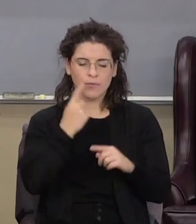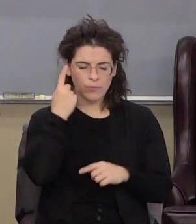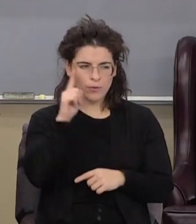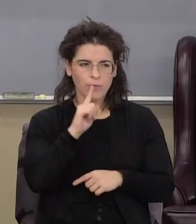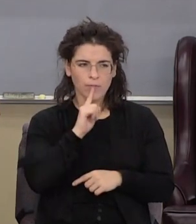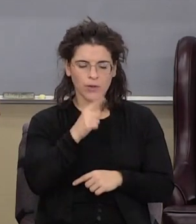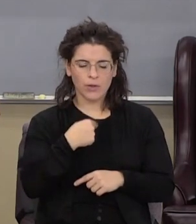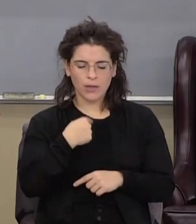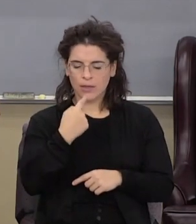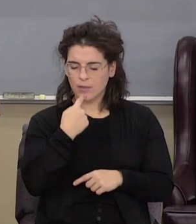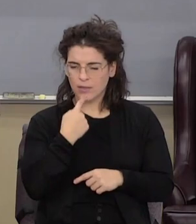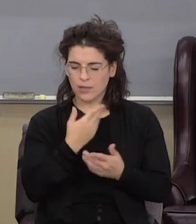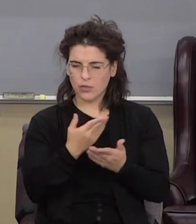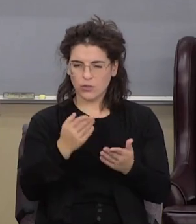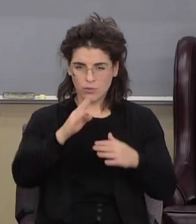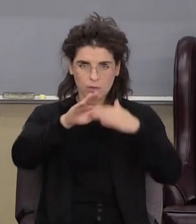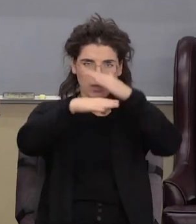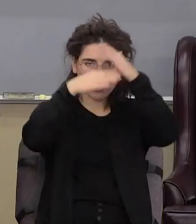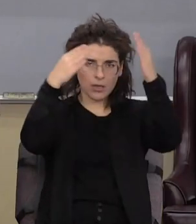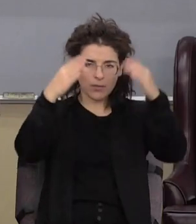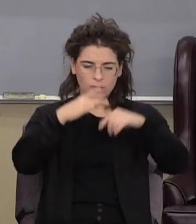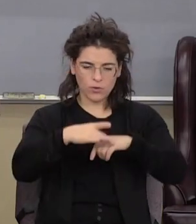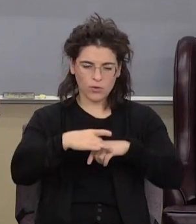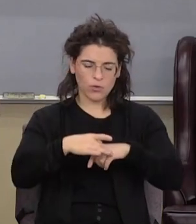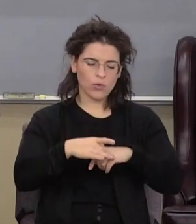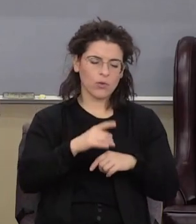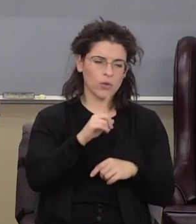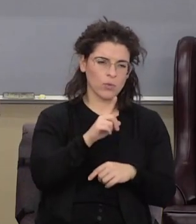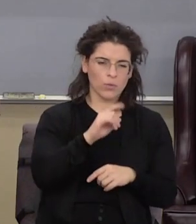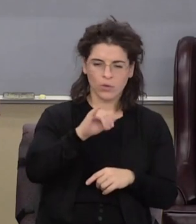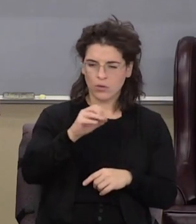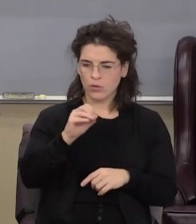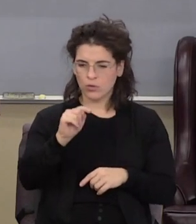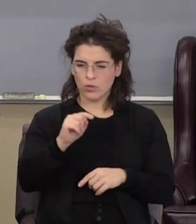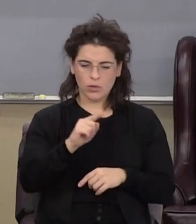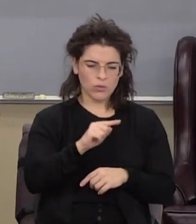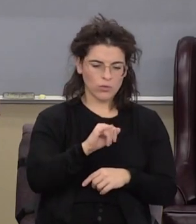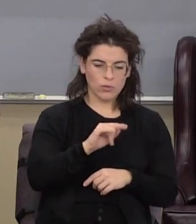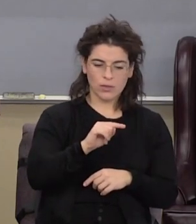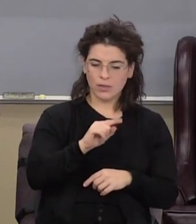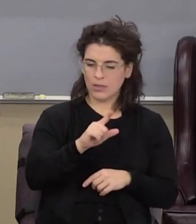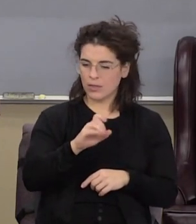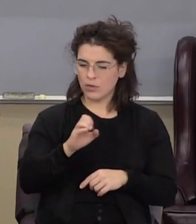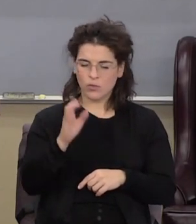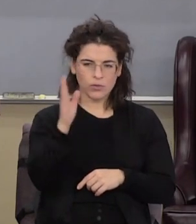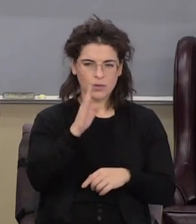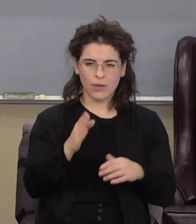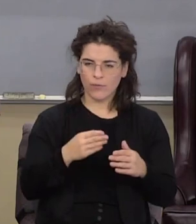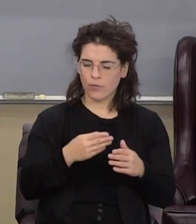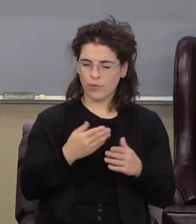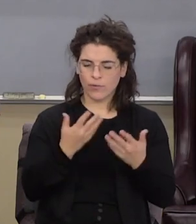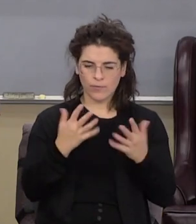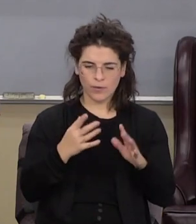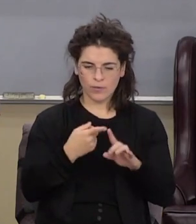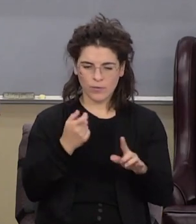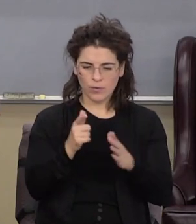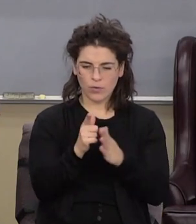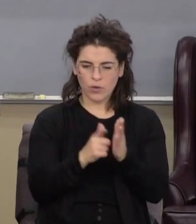till heaven and earth pass, one jot, one tittle, shall in no wise pass from the law, till all be fulfilled.